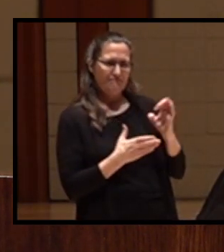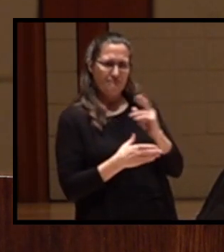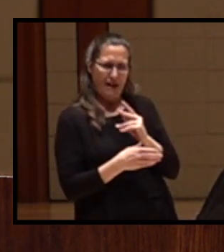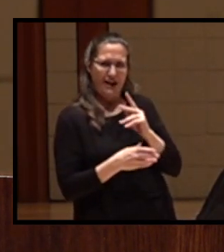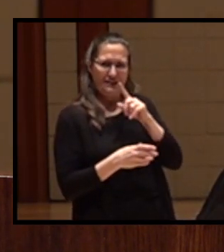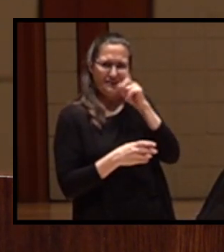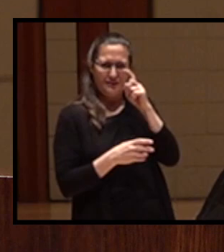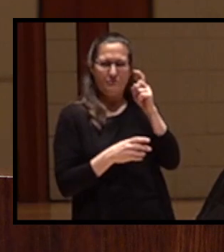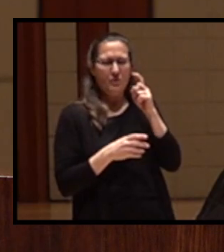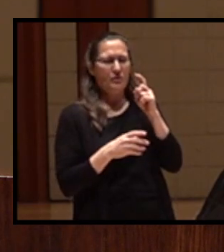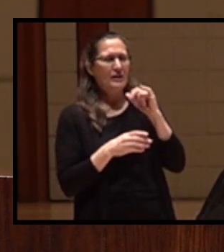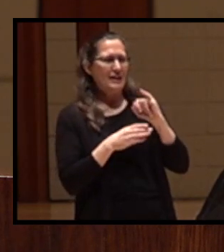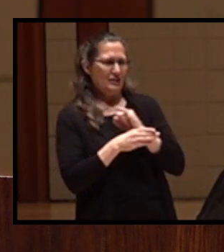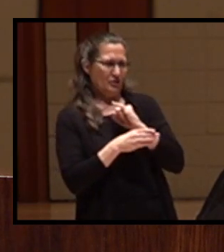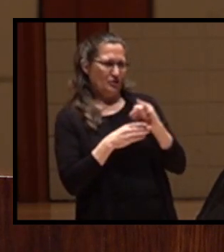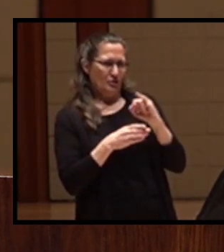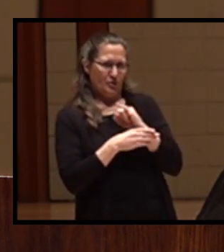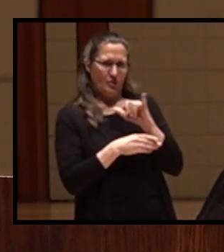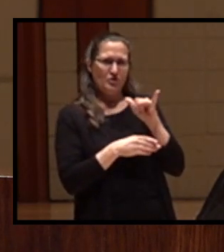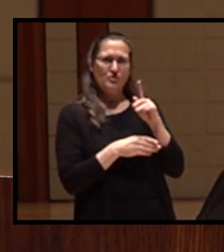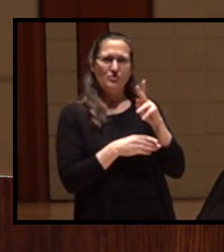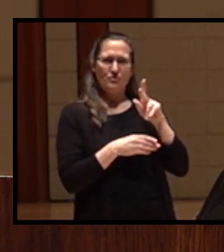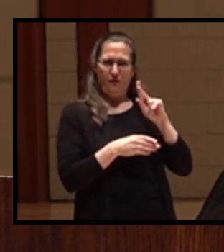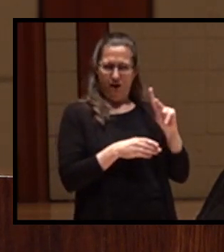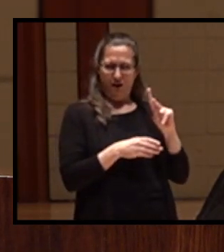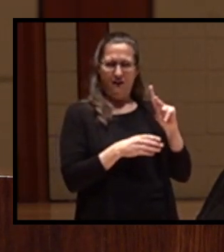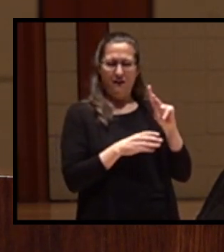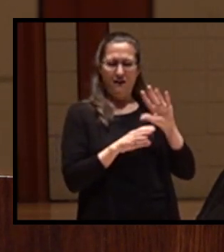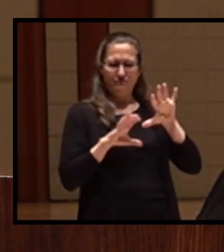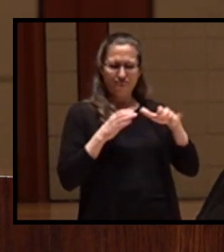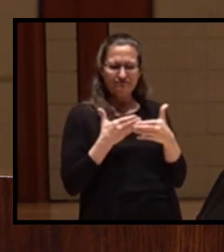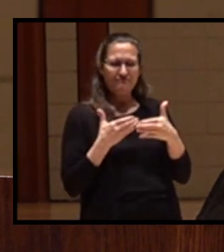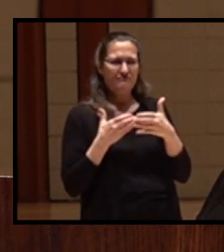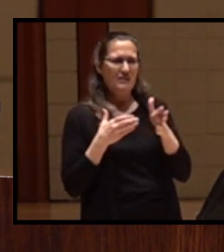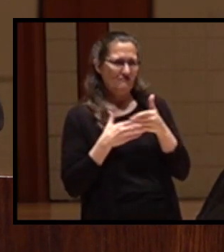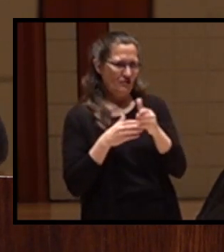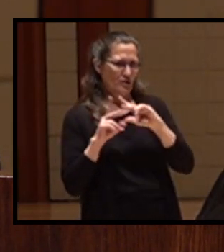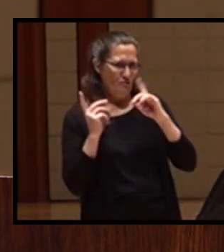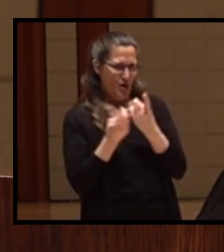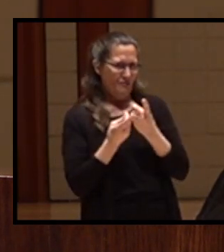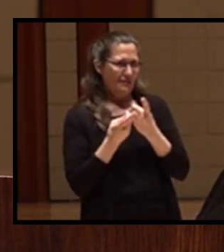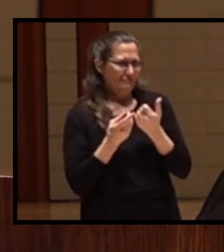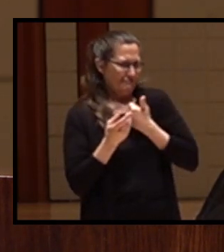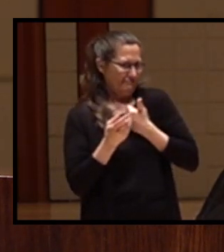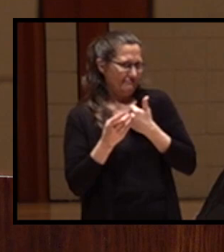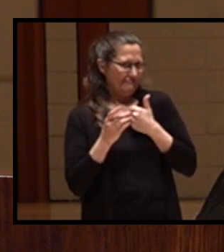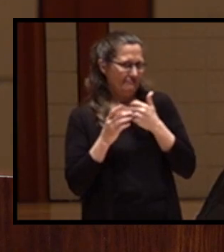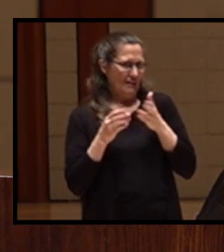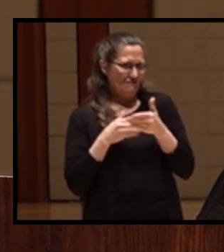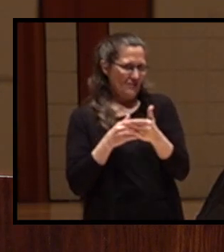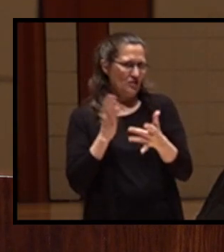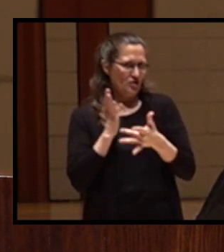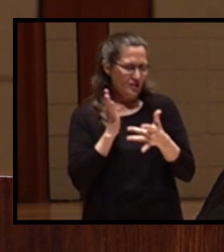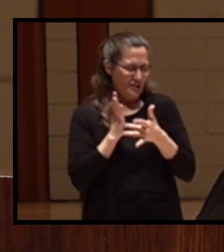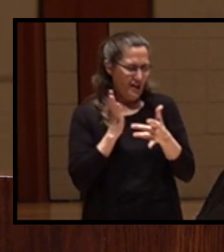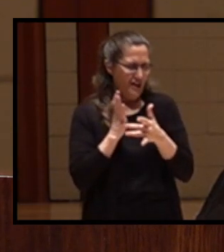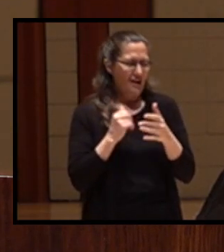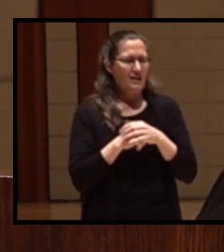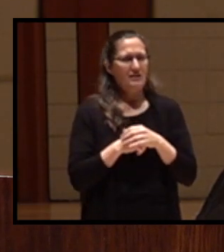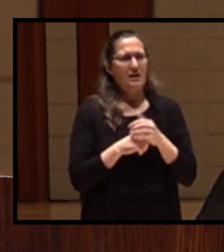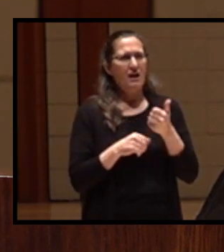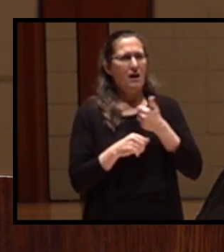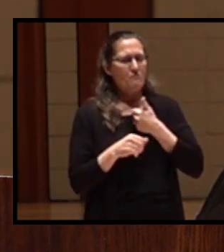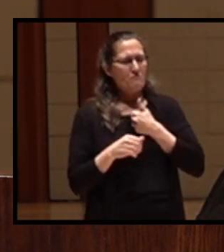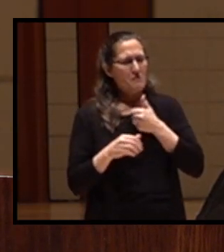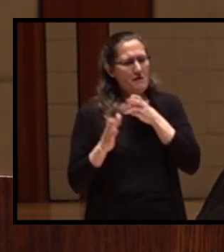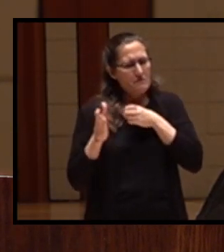internship with the Yurok Tribes Fisheries Department as a fish technician. I had spent the summer going to fish camps